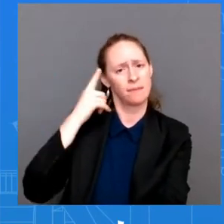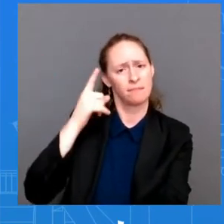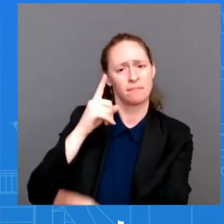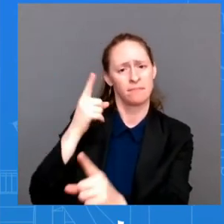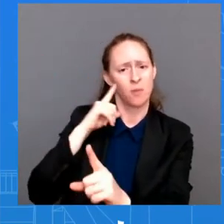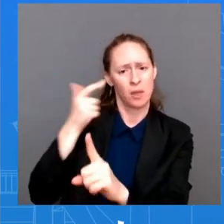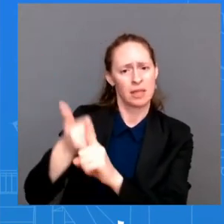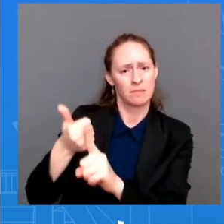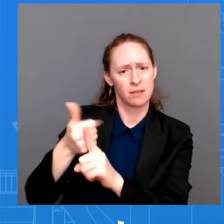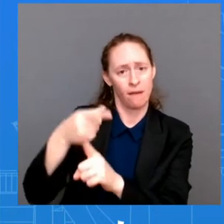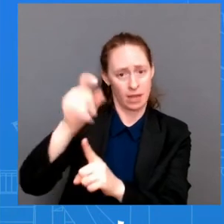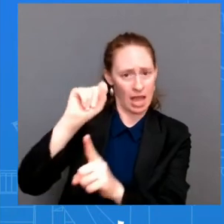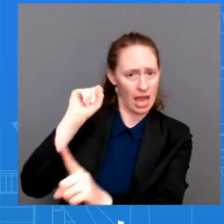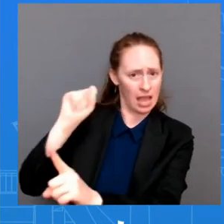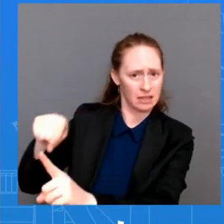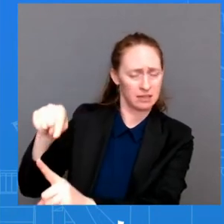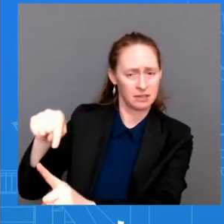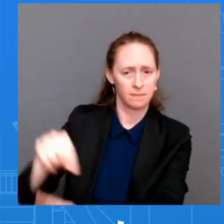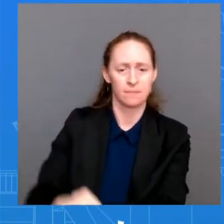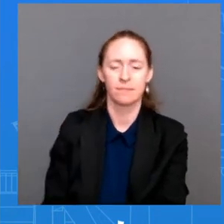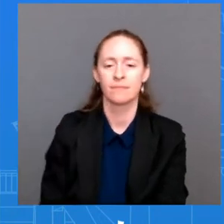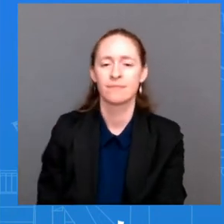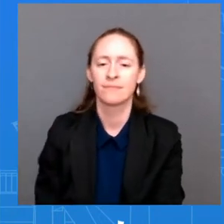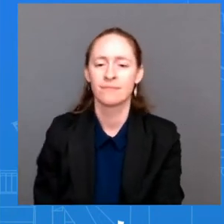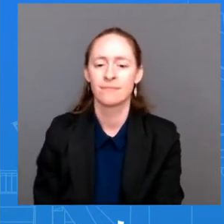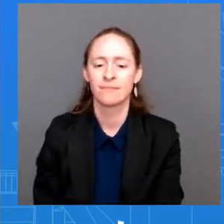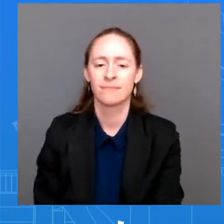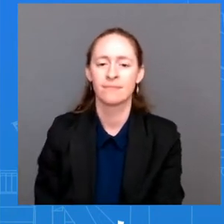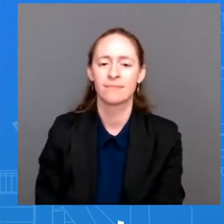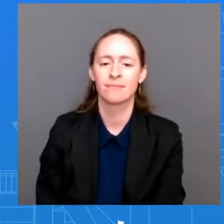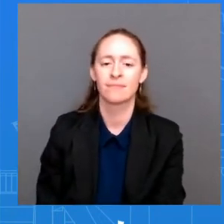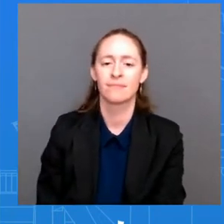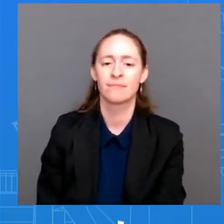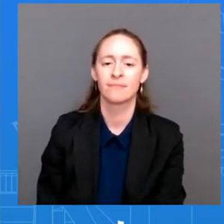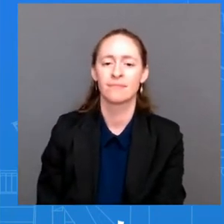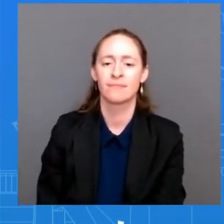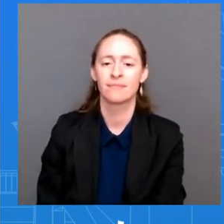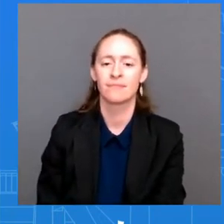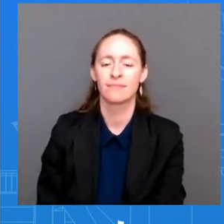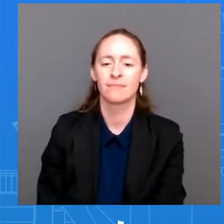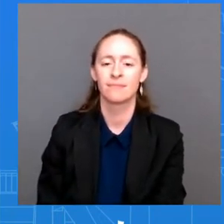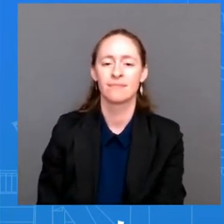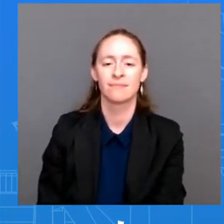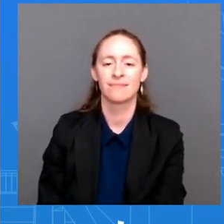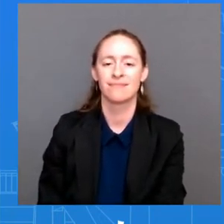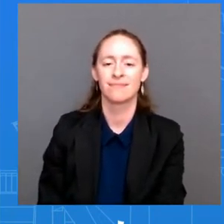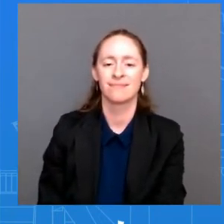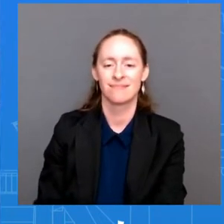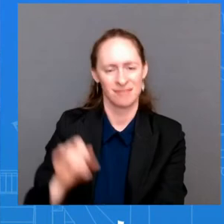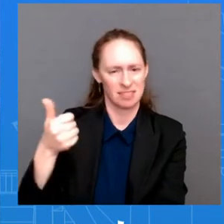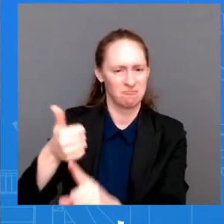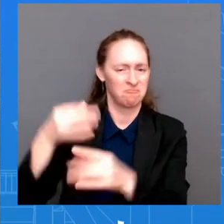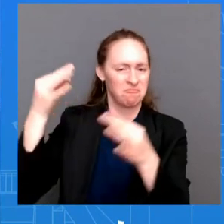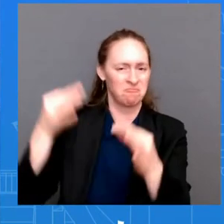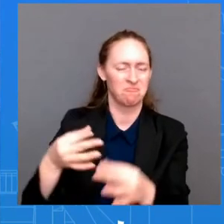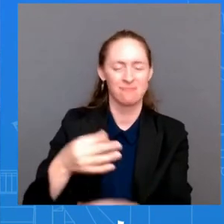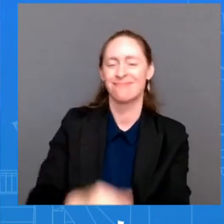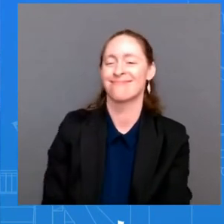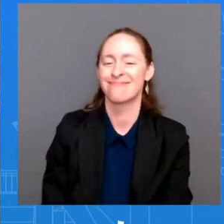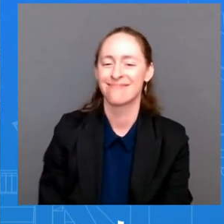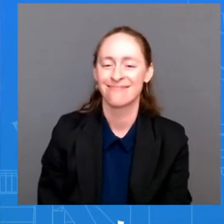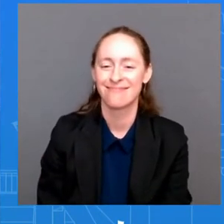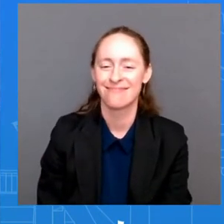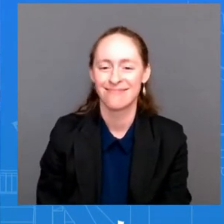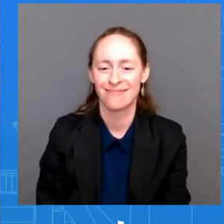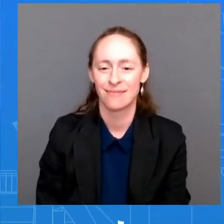that conversation as the negotiations negotiations are occurring. The I wanted to ask about New York City declaring a public health